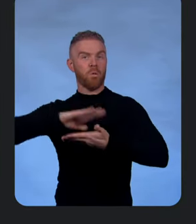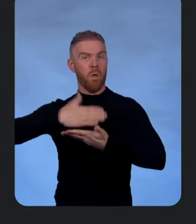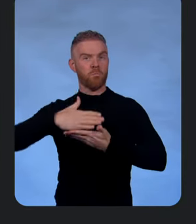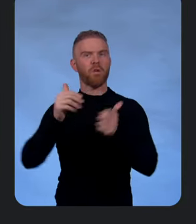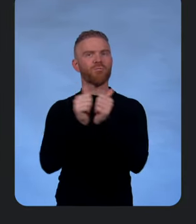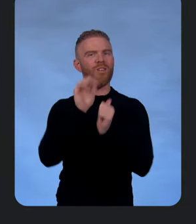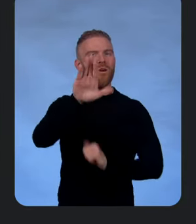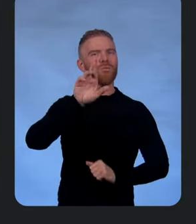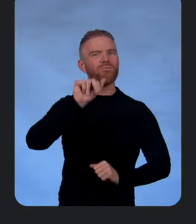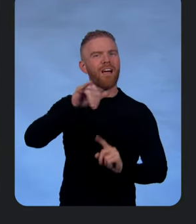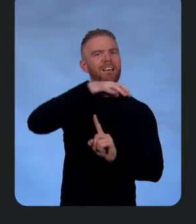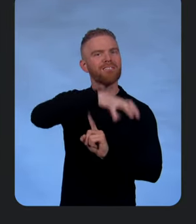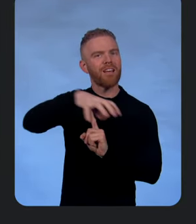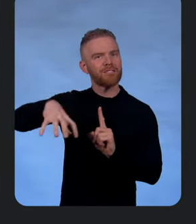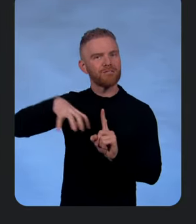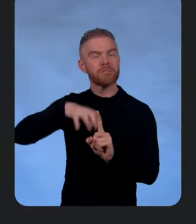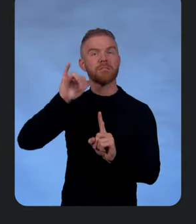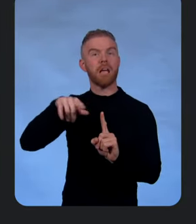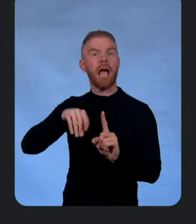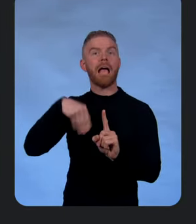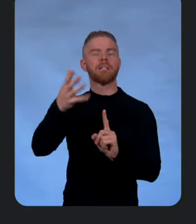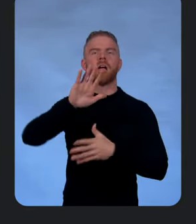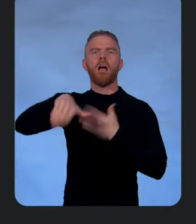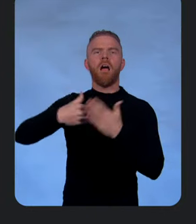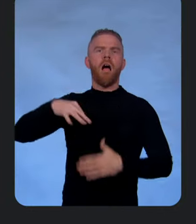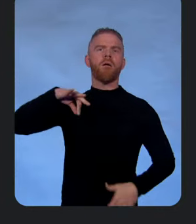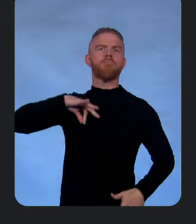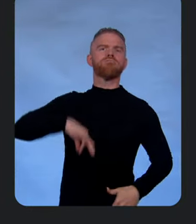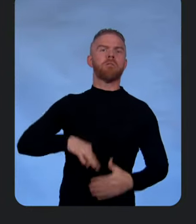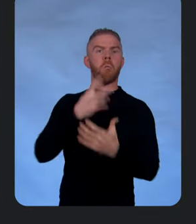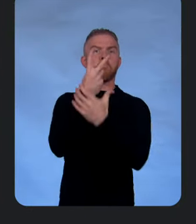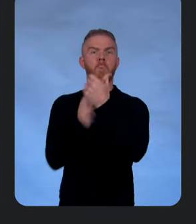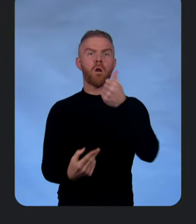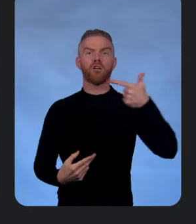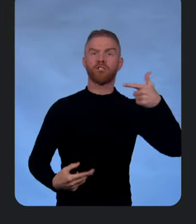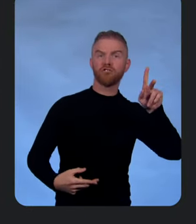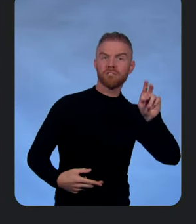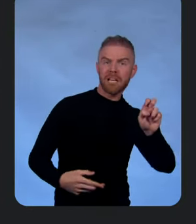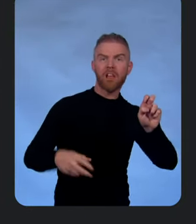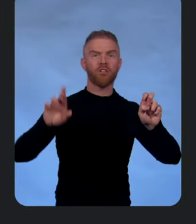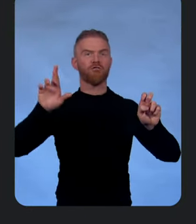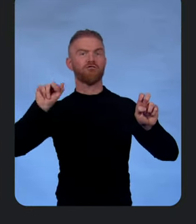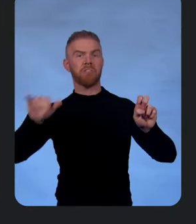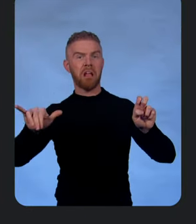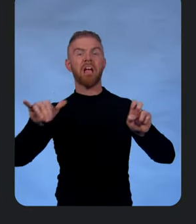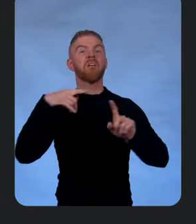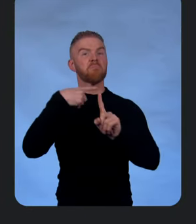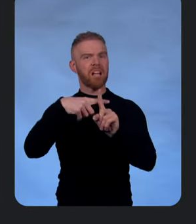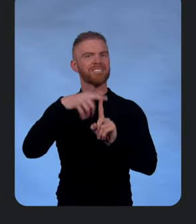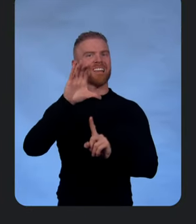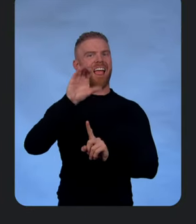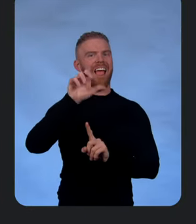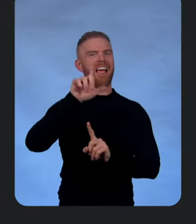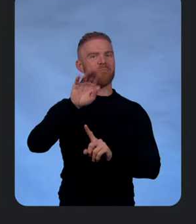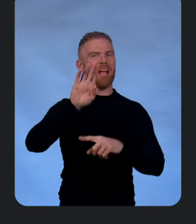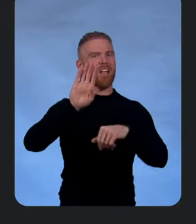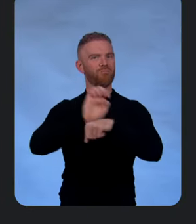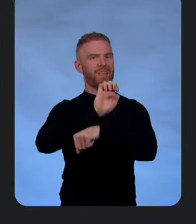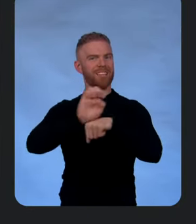These give you all the benefits of both GKE and RAI as well as Colab Enterprise on Vertex AI.